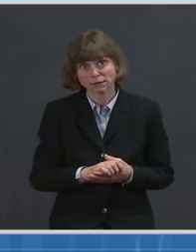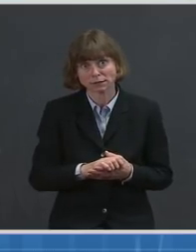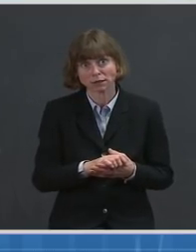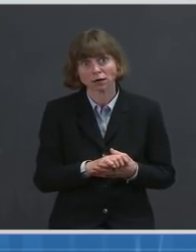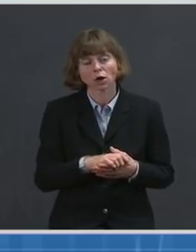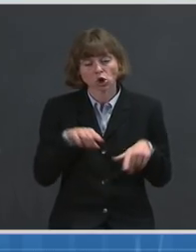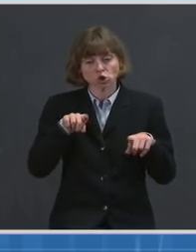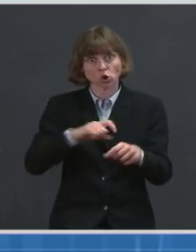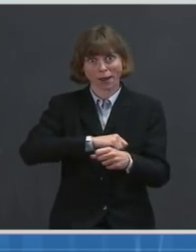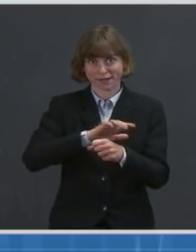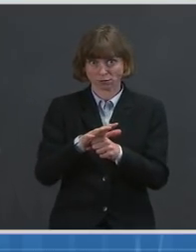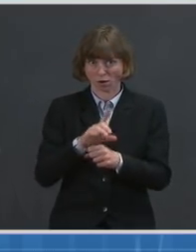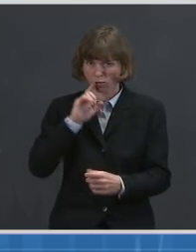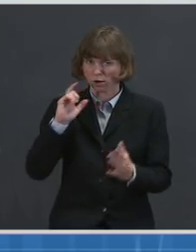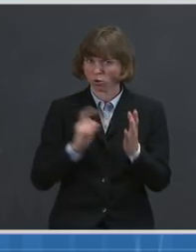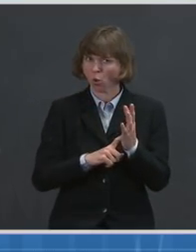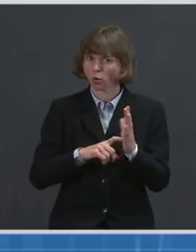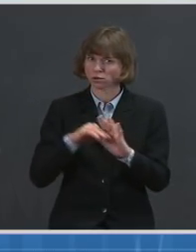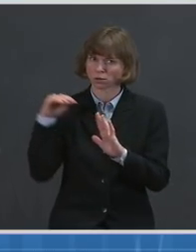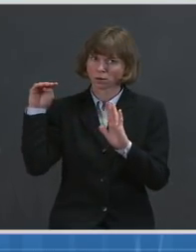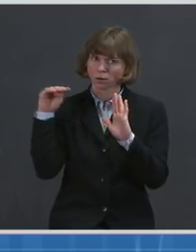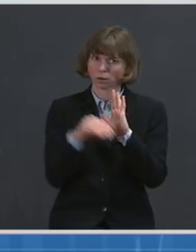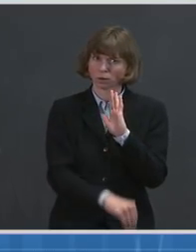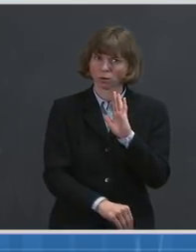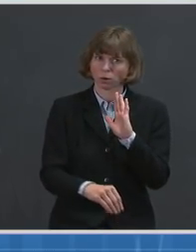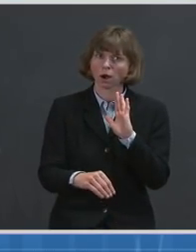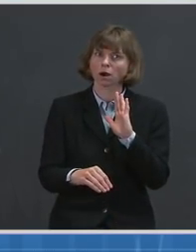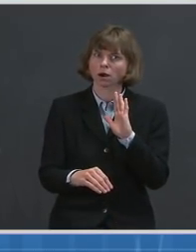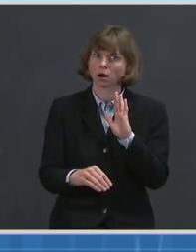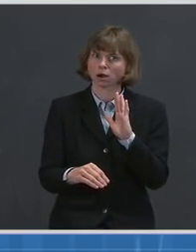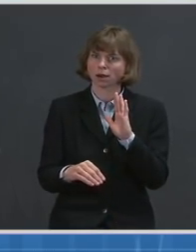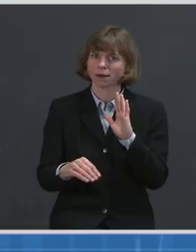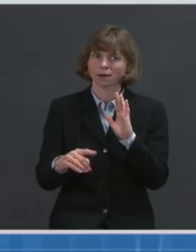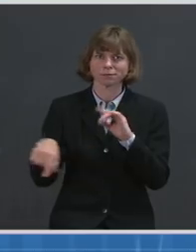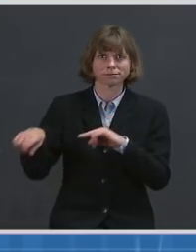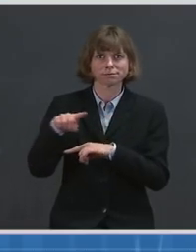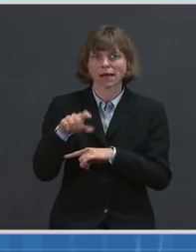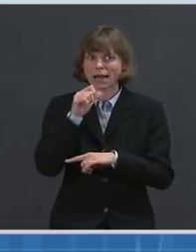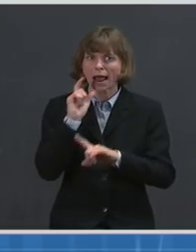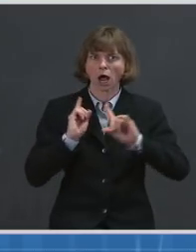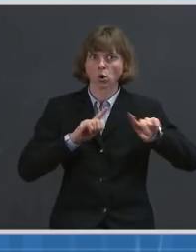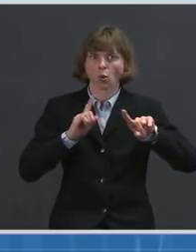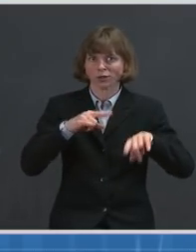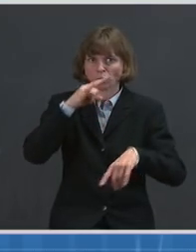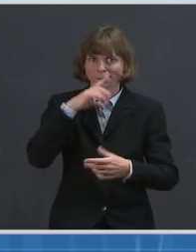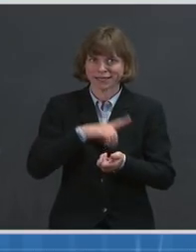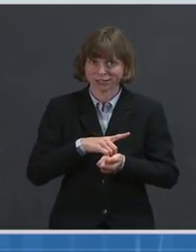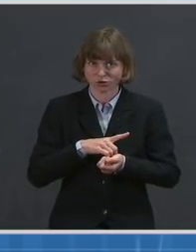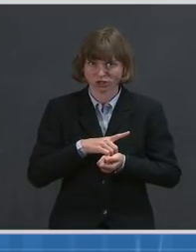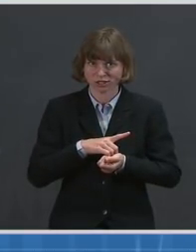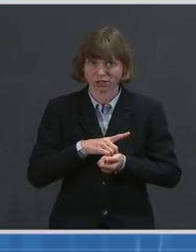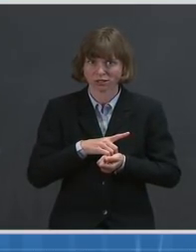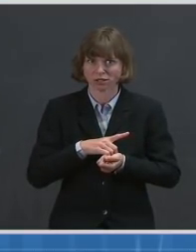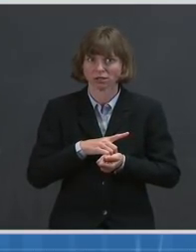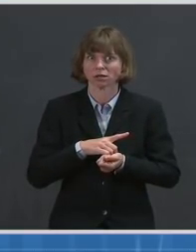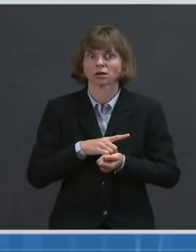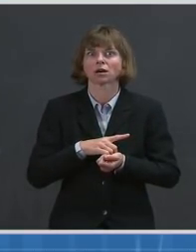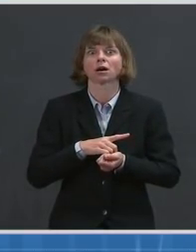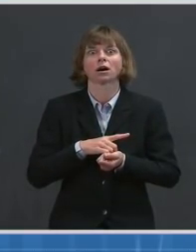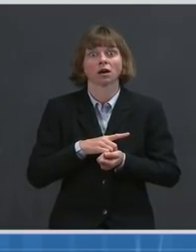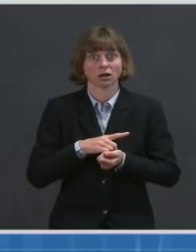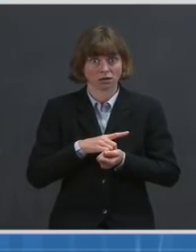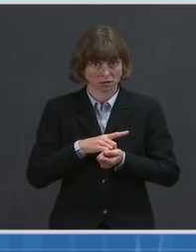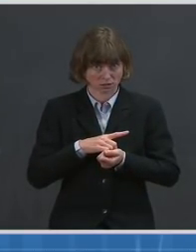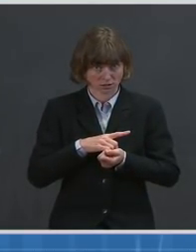have seen substantial declines in pediatrician visits. And because of this, CDC orders for childhood vaccinations dropped